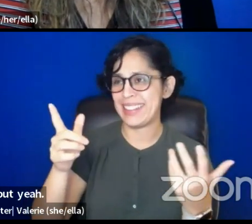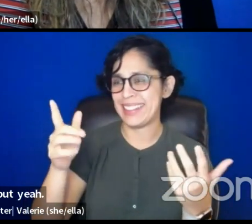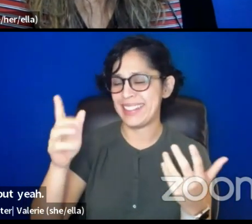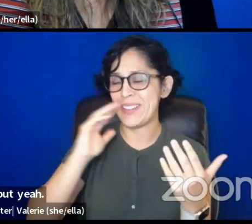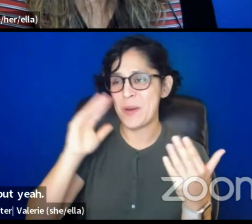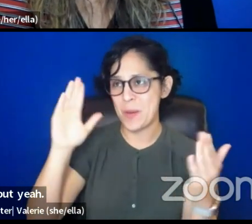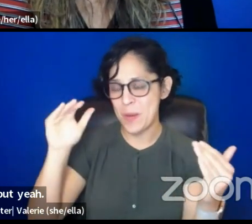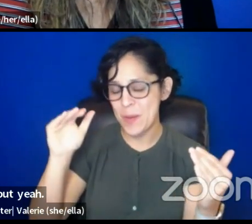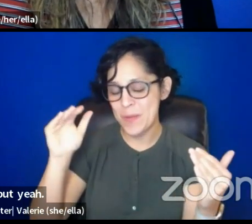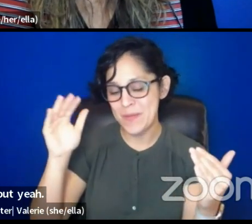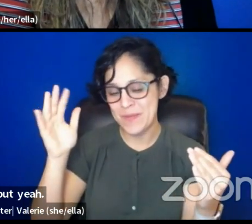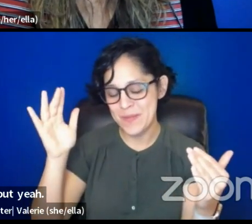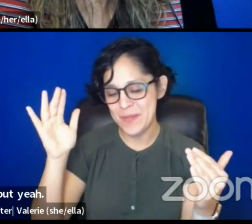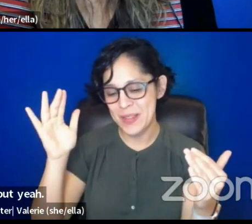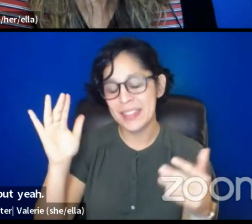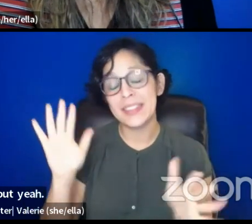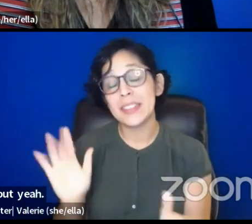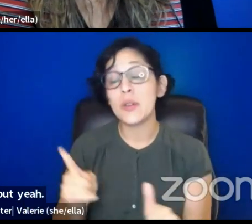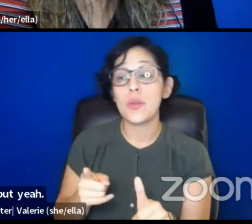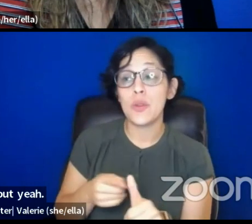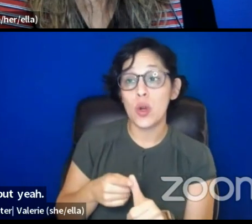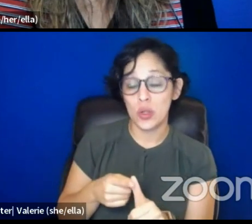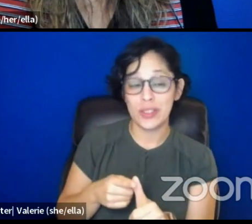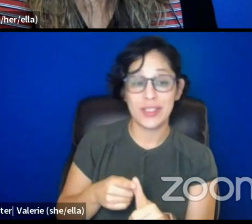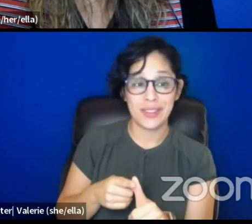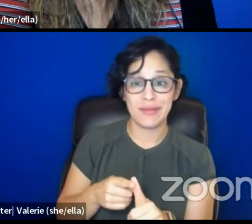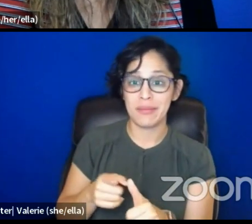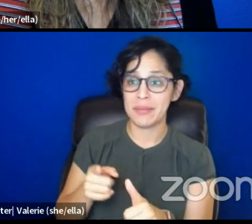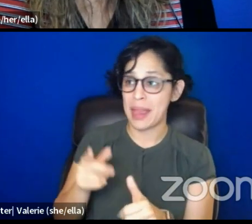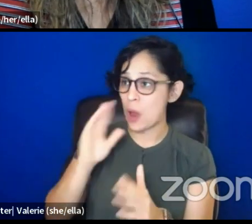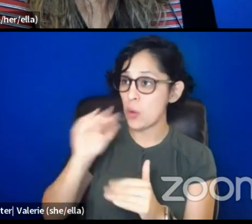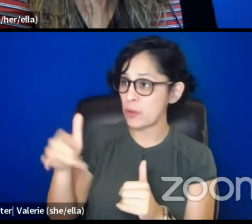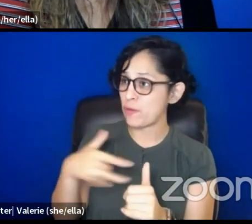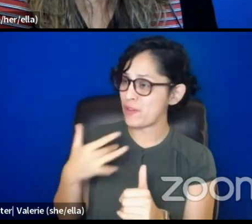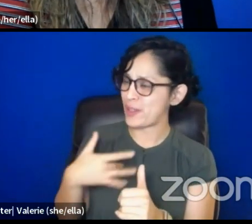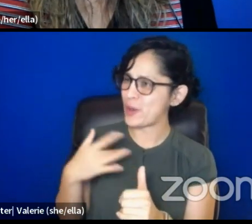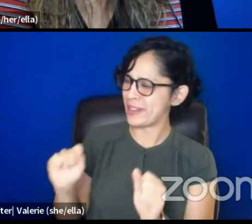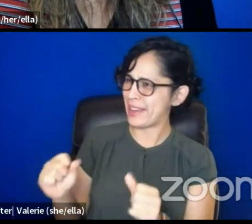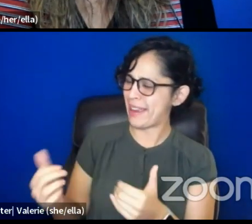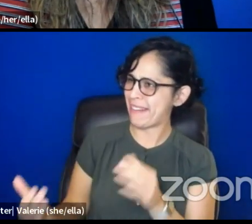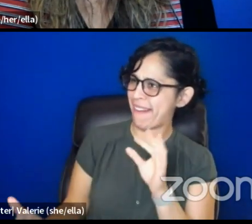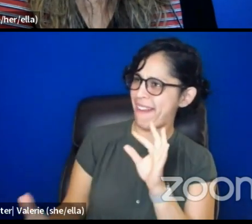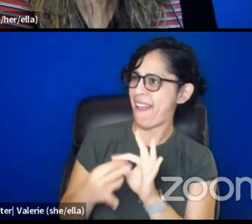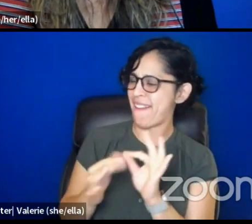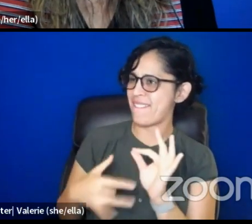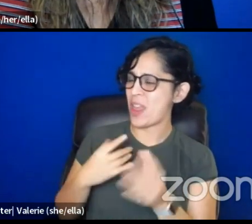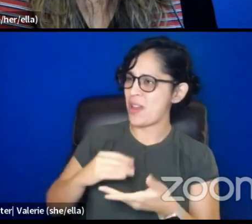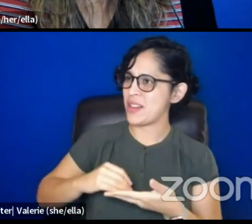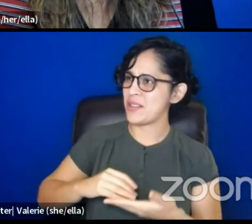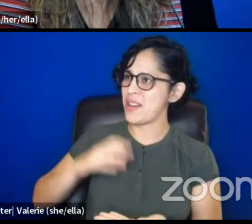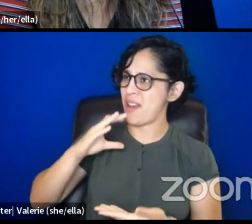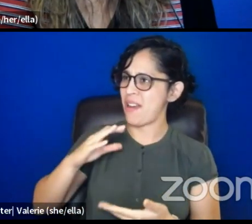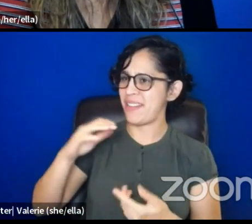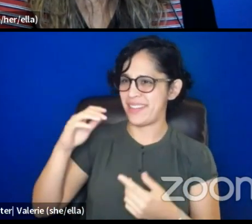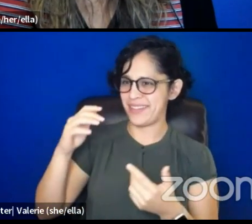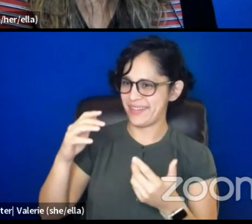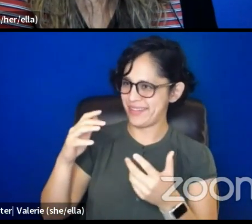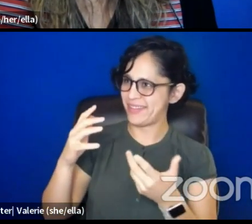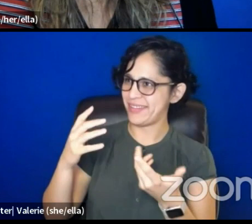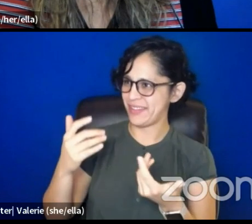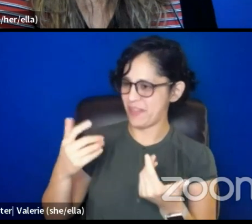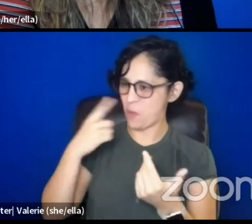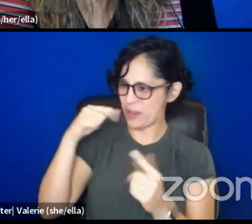hope that, first of all, you see us as a community that you can come reconnect with and recharge, that your purpose that you feel right now sounds